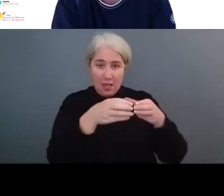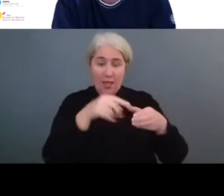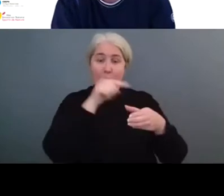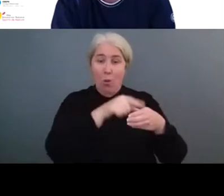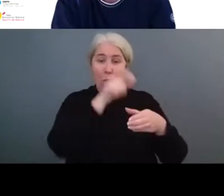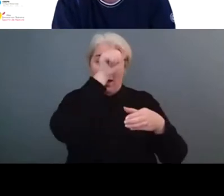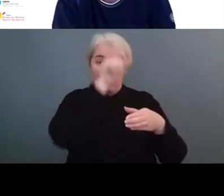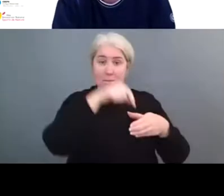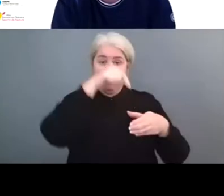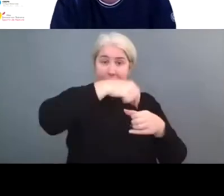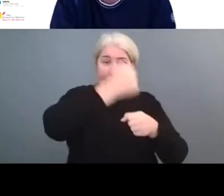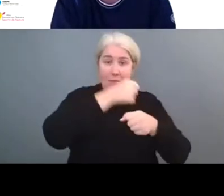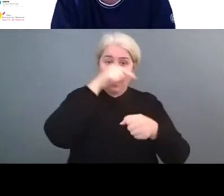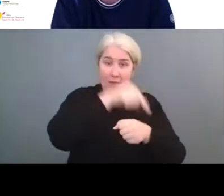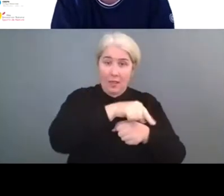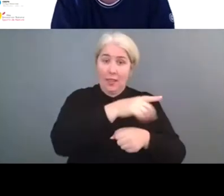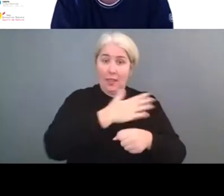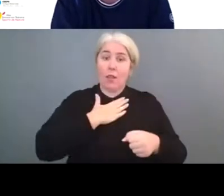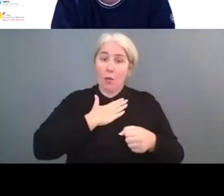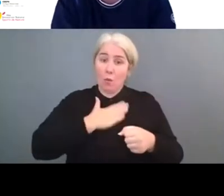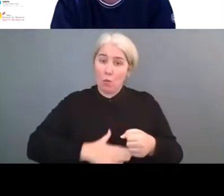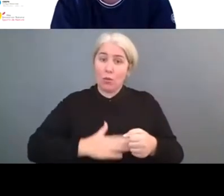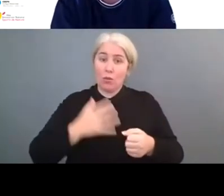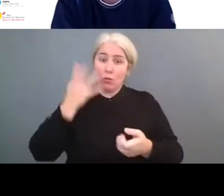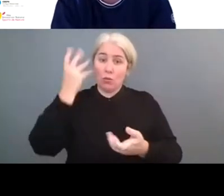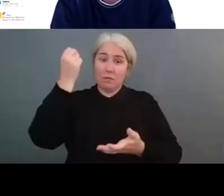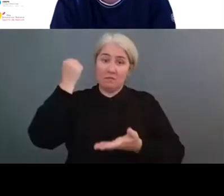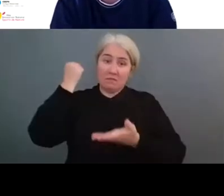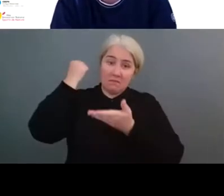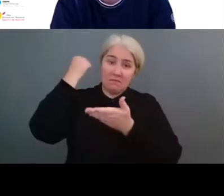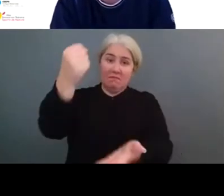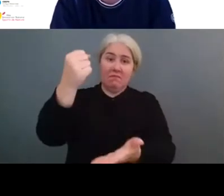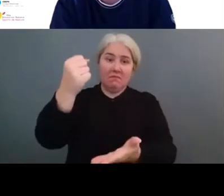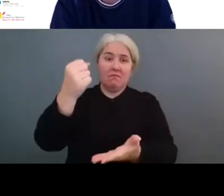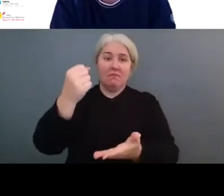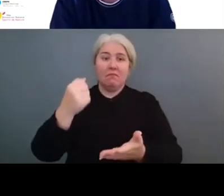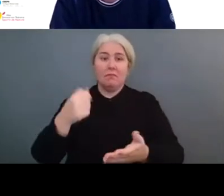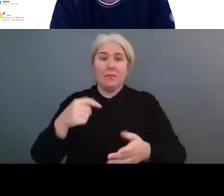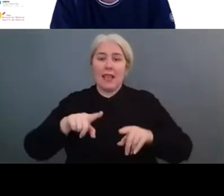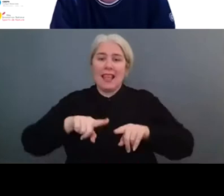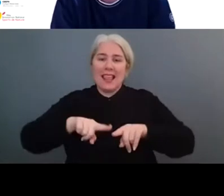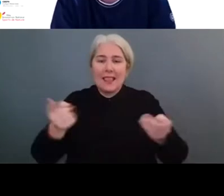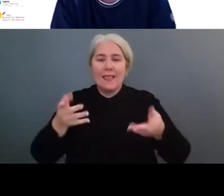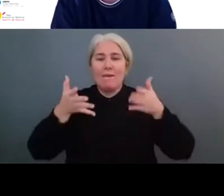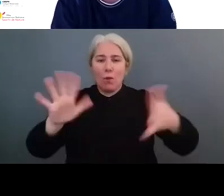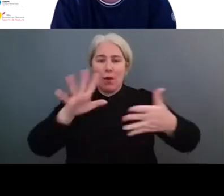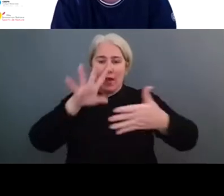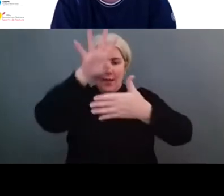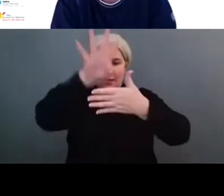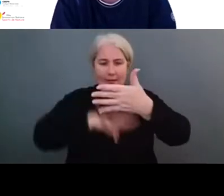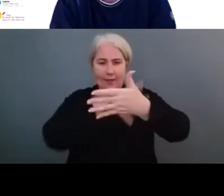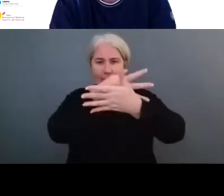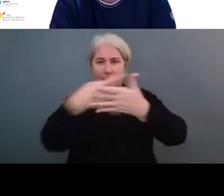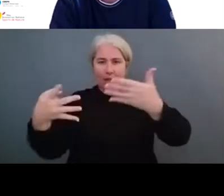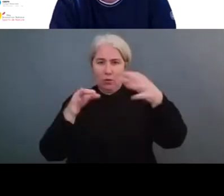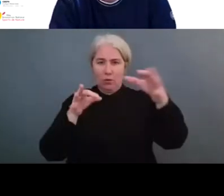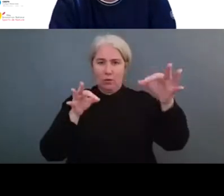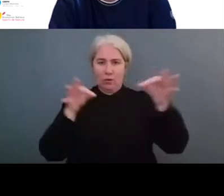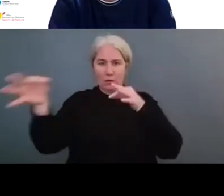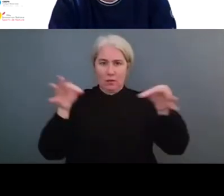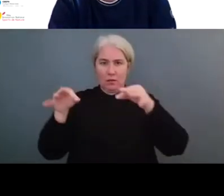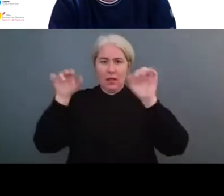to sponsors and event organizers a different scheduling. And this is a very interesting example because